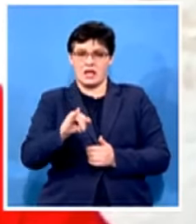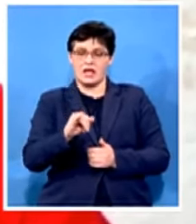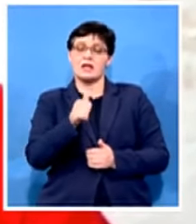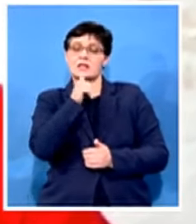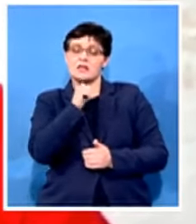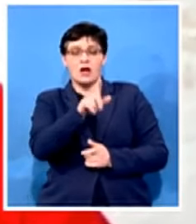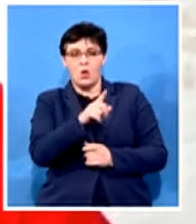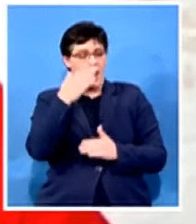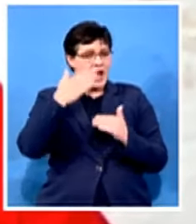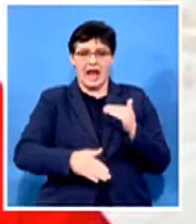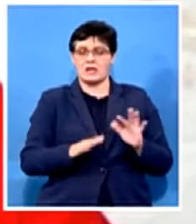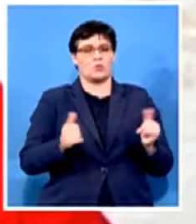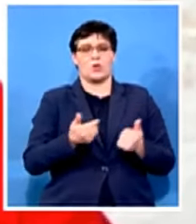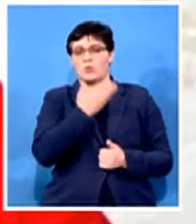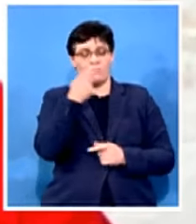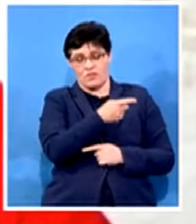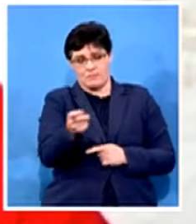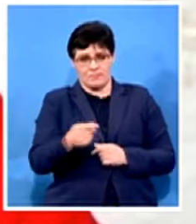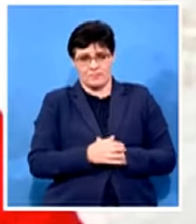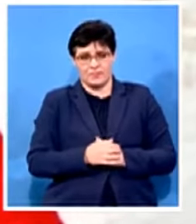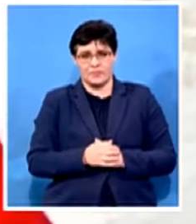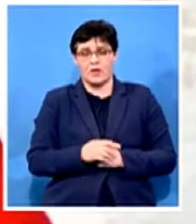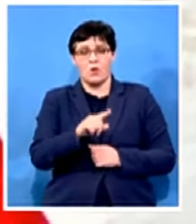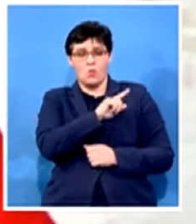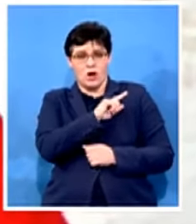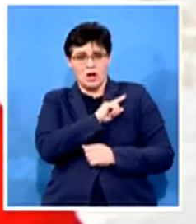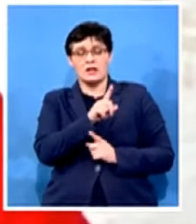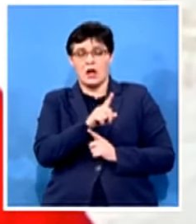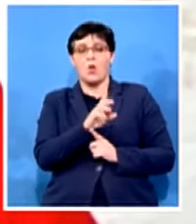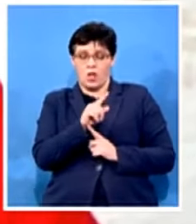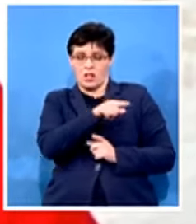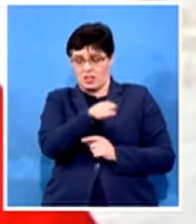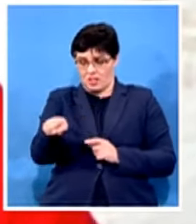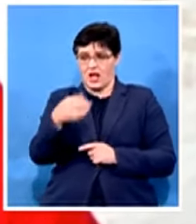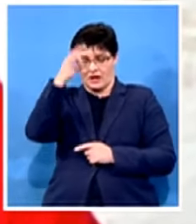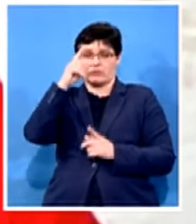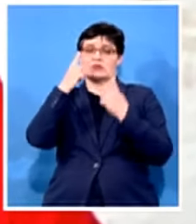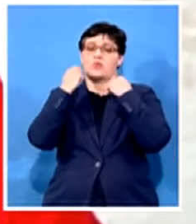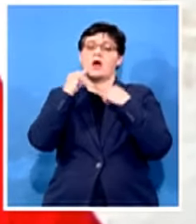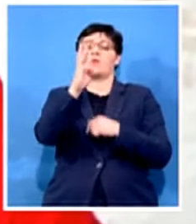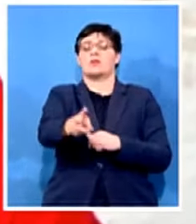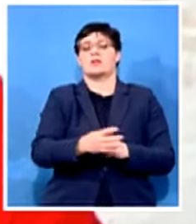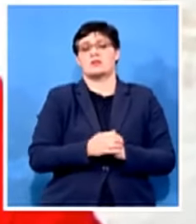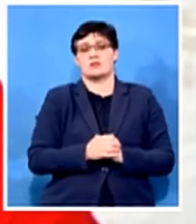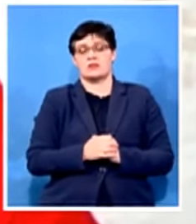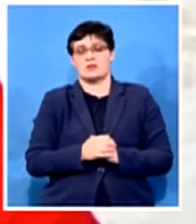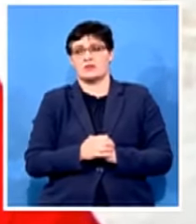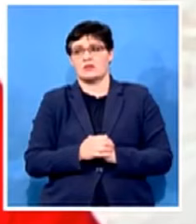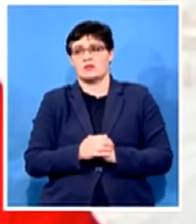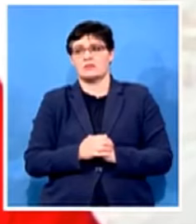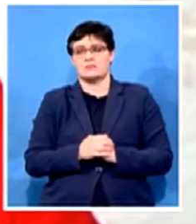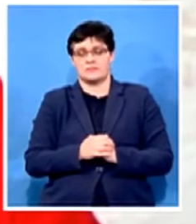but it will end in tears for them this is a fight that the working class is not prepared to lose